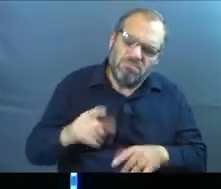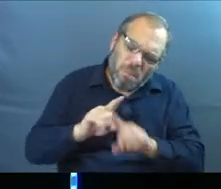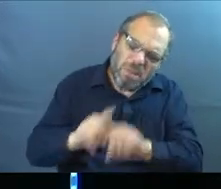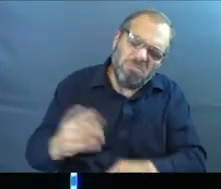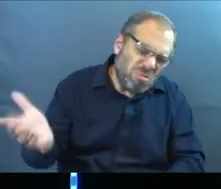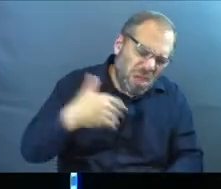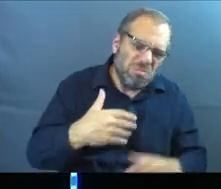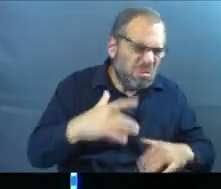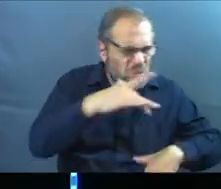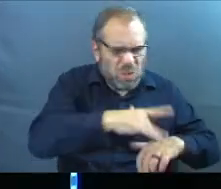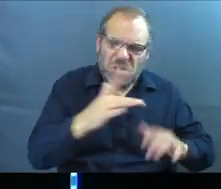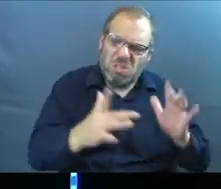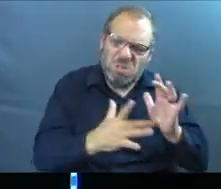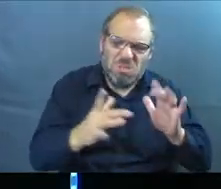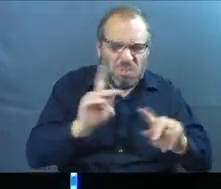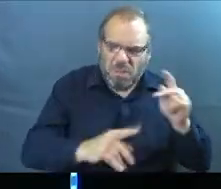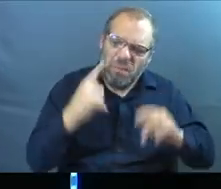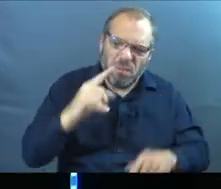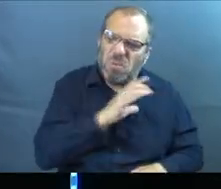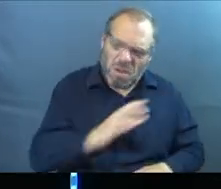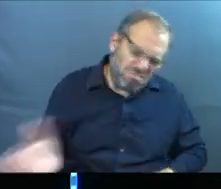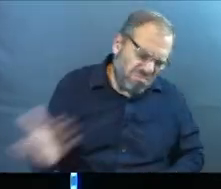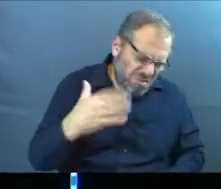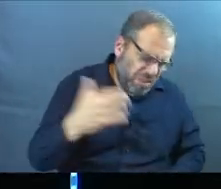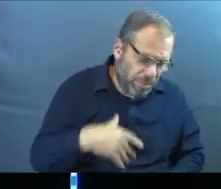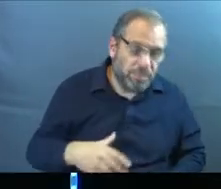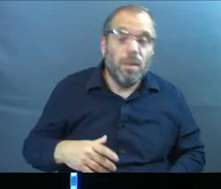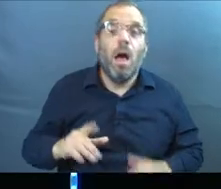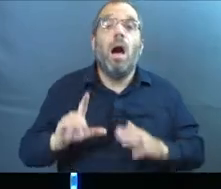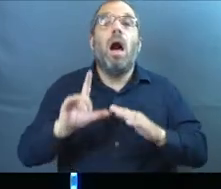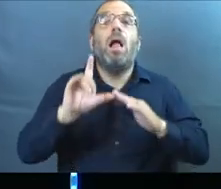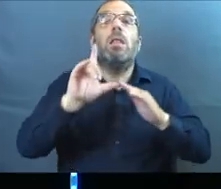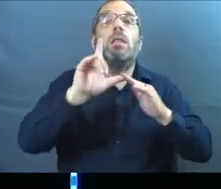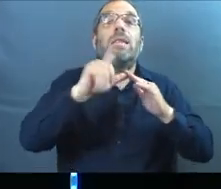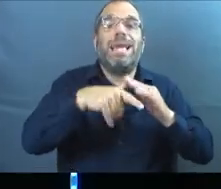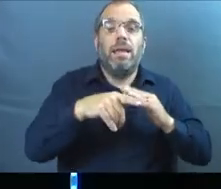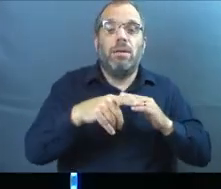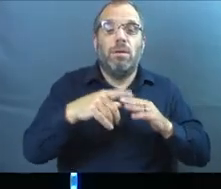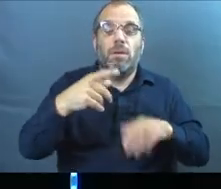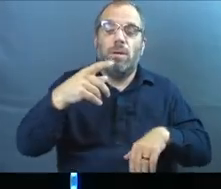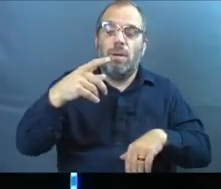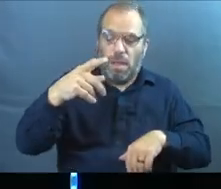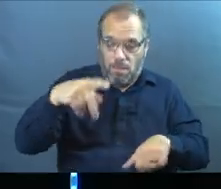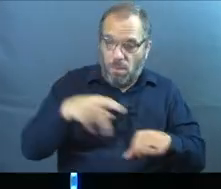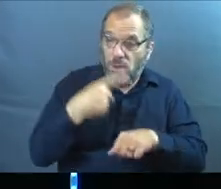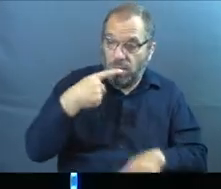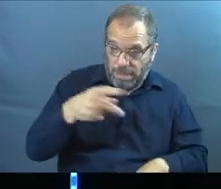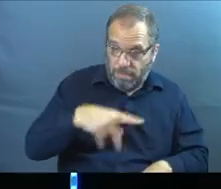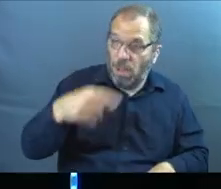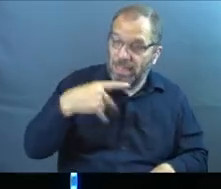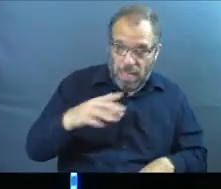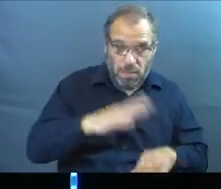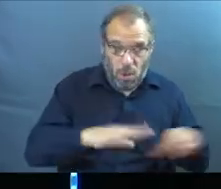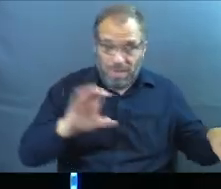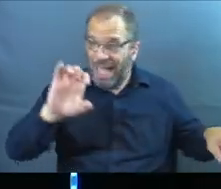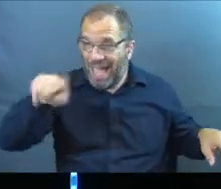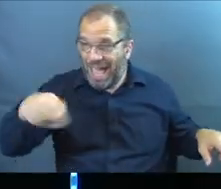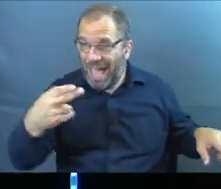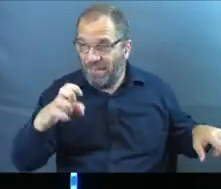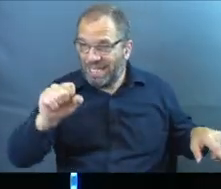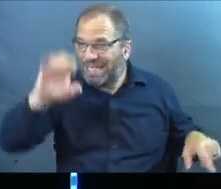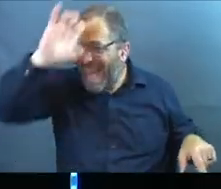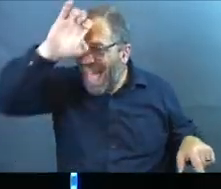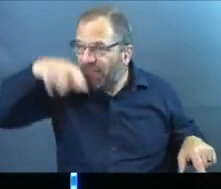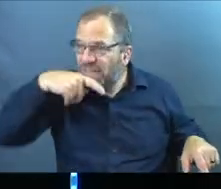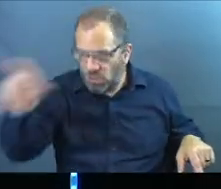go reach people for Jesus and spread the good news. And eventually, after being mentored for so long, Paul tells Timothy, hey, there's this place called Ephesus. There's a church